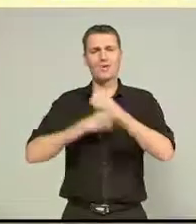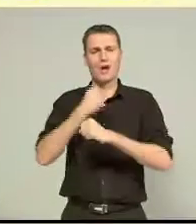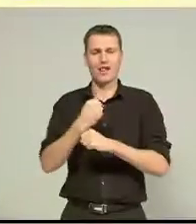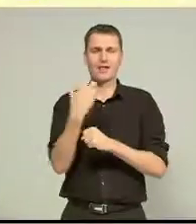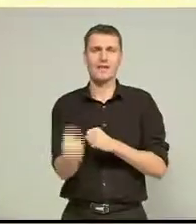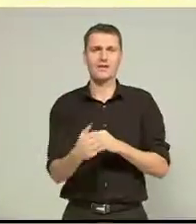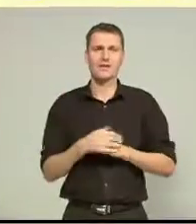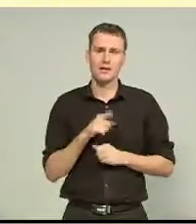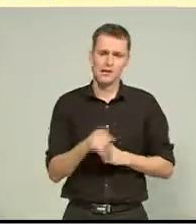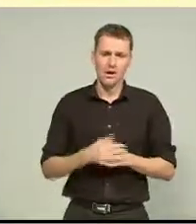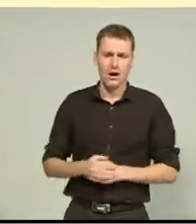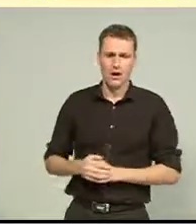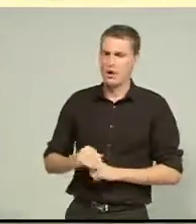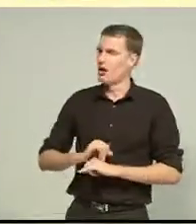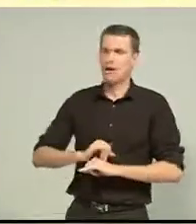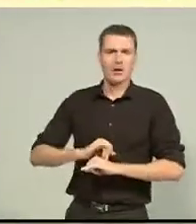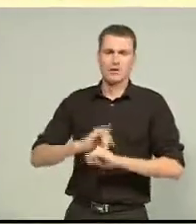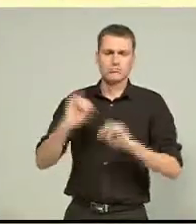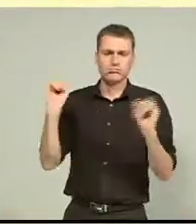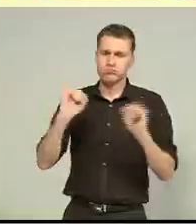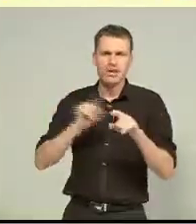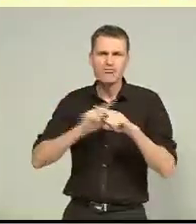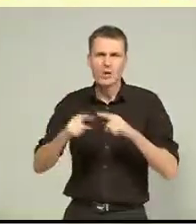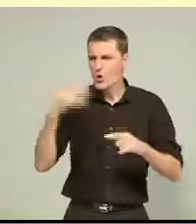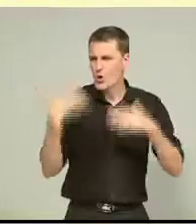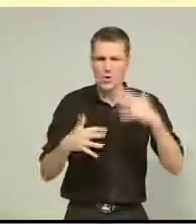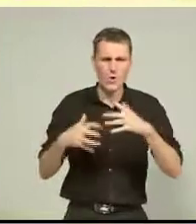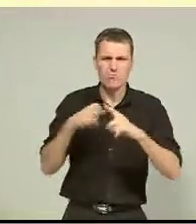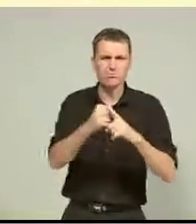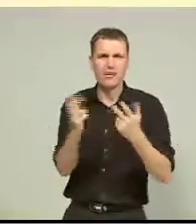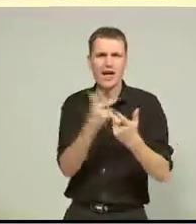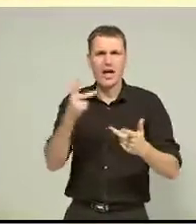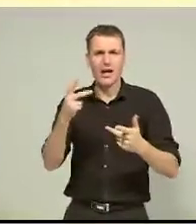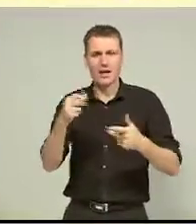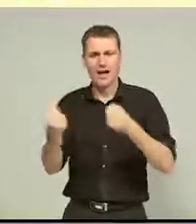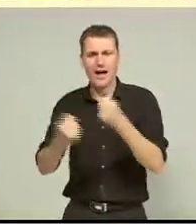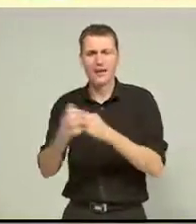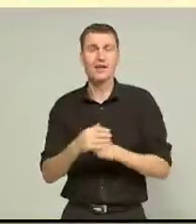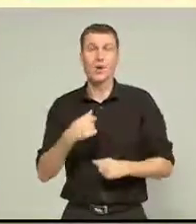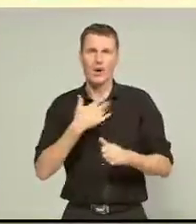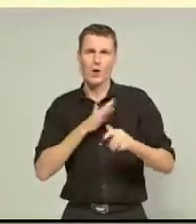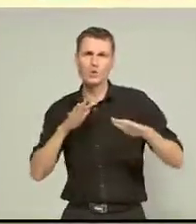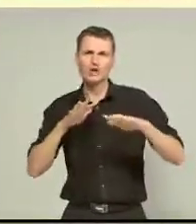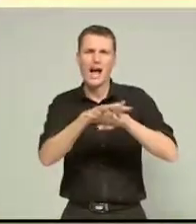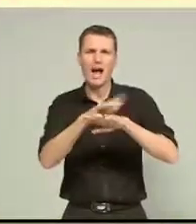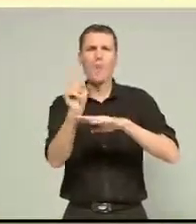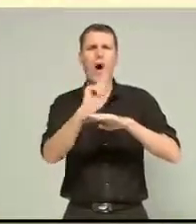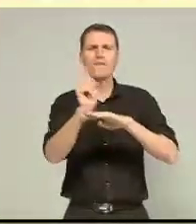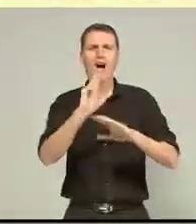strategy is terrible. It's just trying to hurt as many cars as possible. We're planning to jam everyone's Wi-Fi communications.